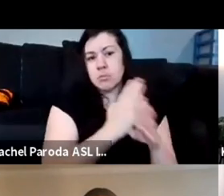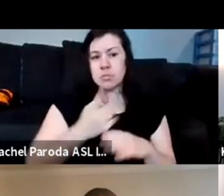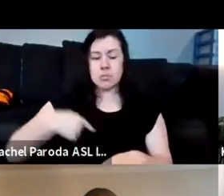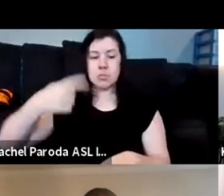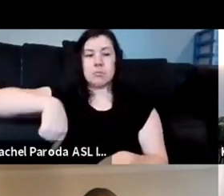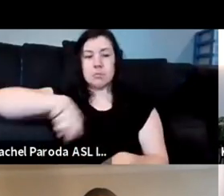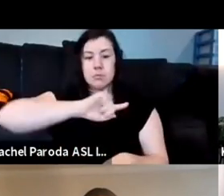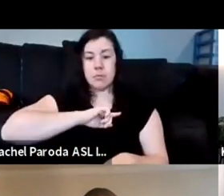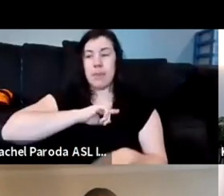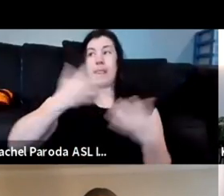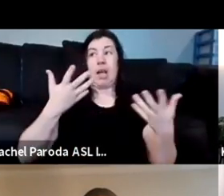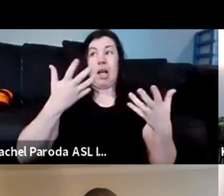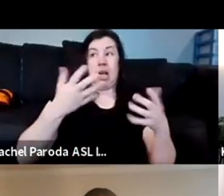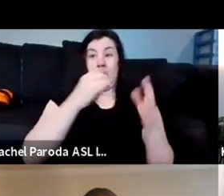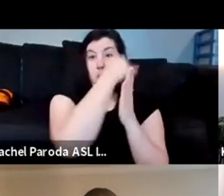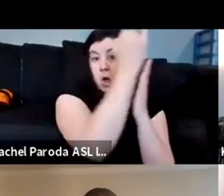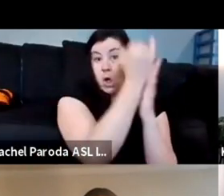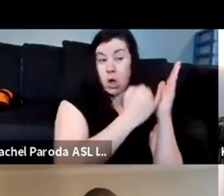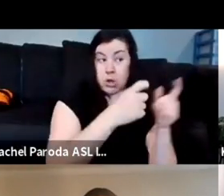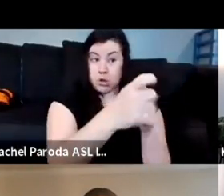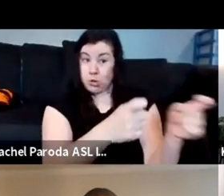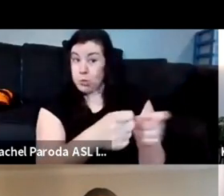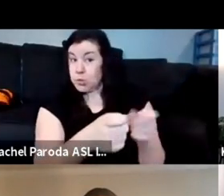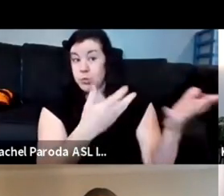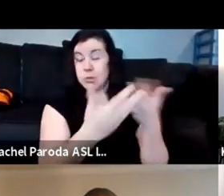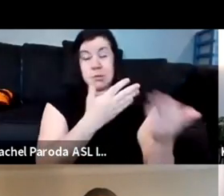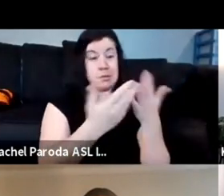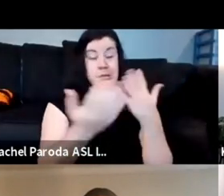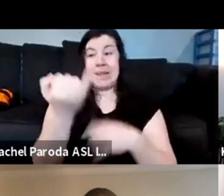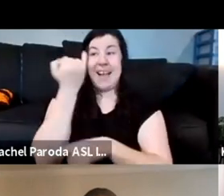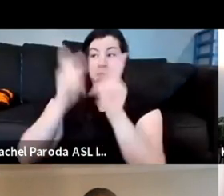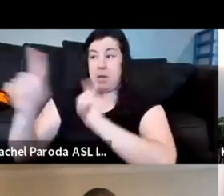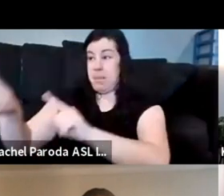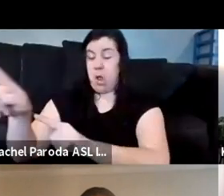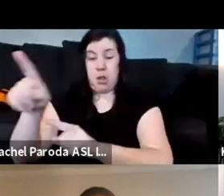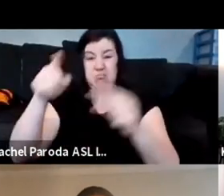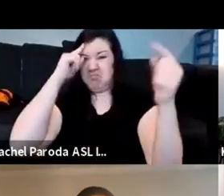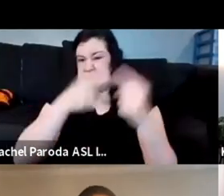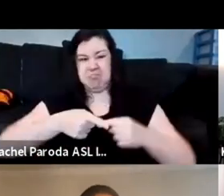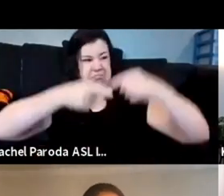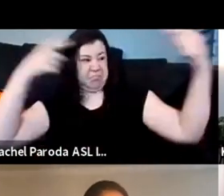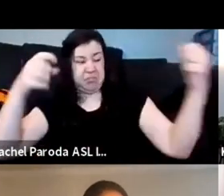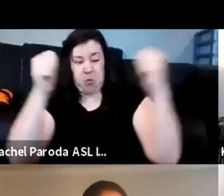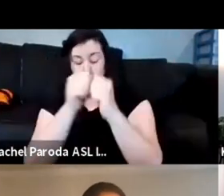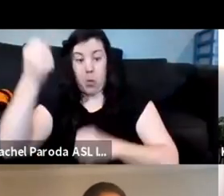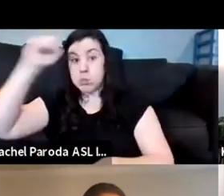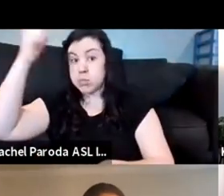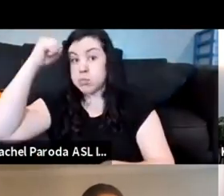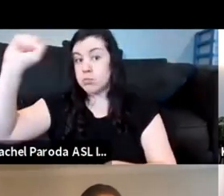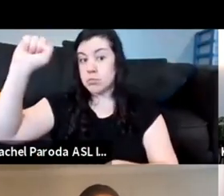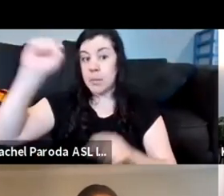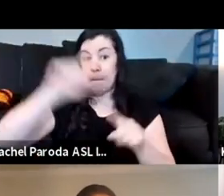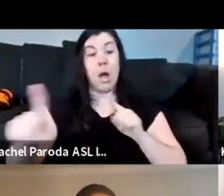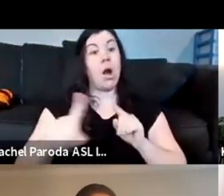you can't control art even people that didn't agree with our protests might say hey they're expressing themselves and that's a protected